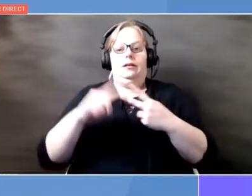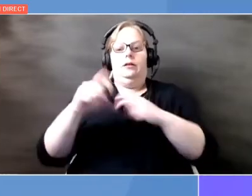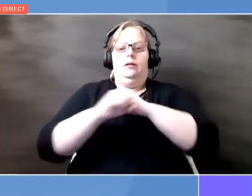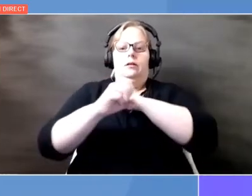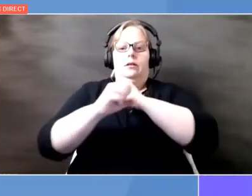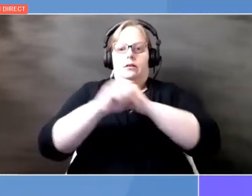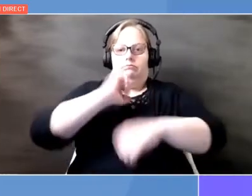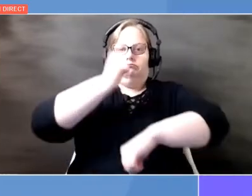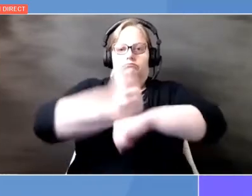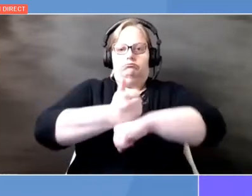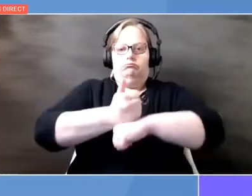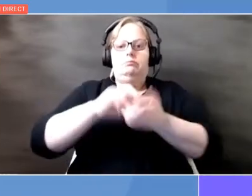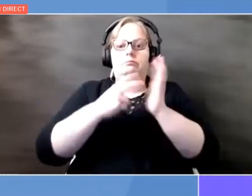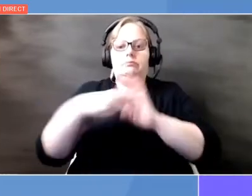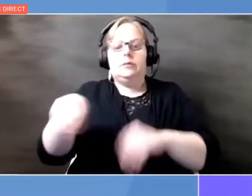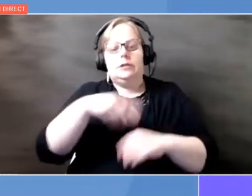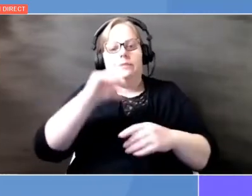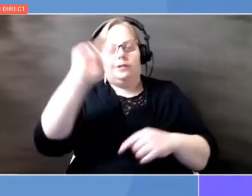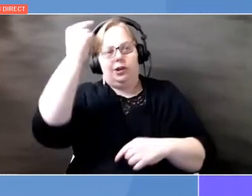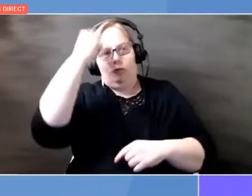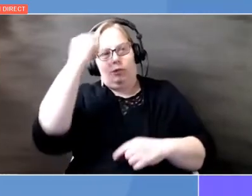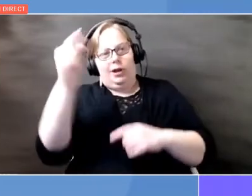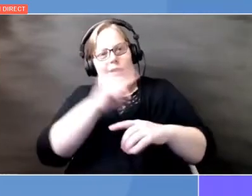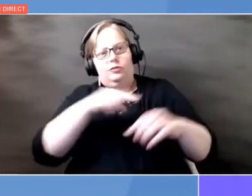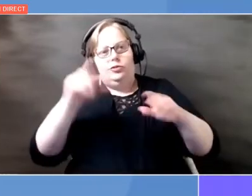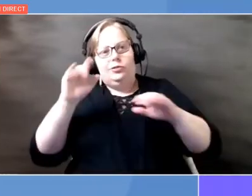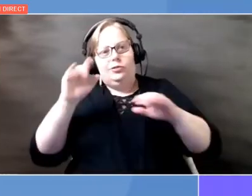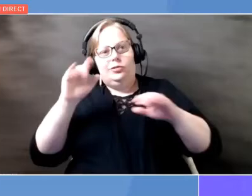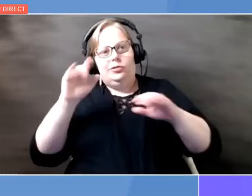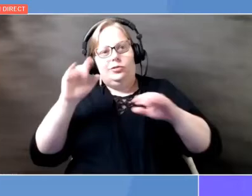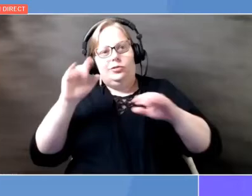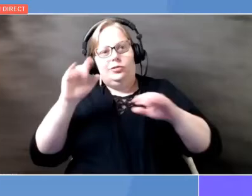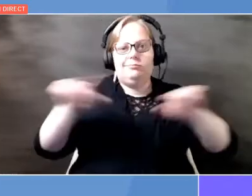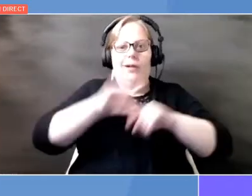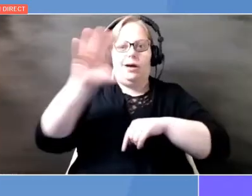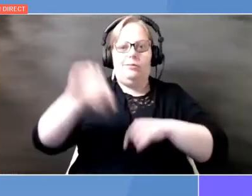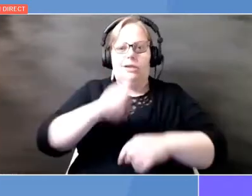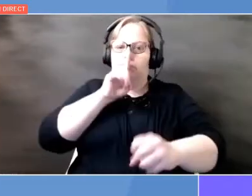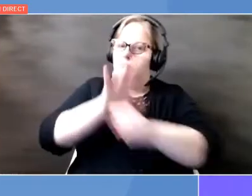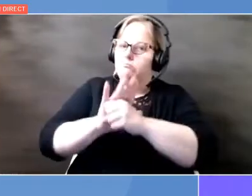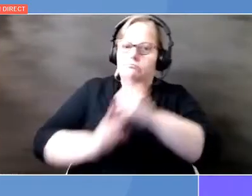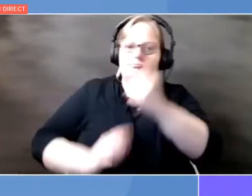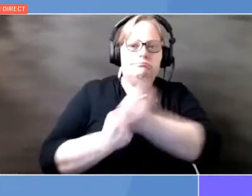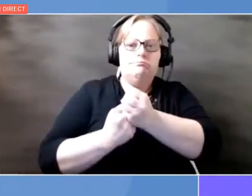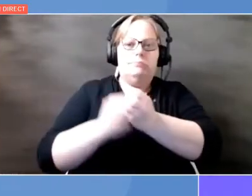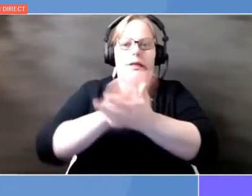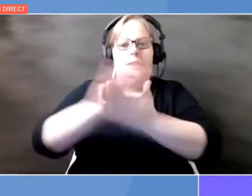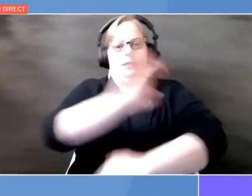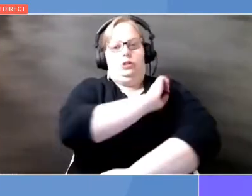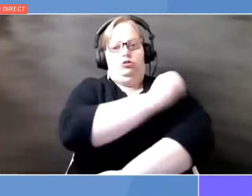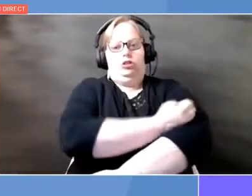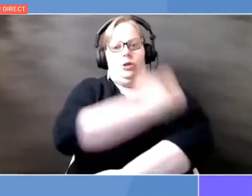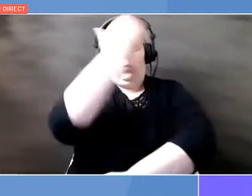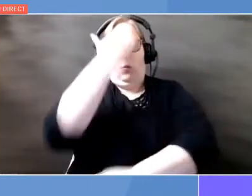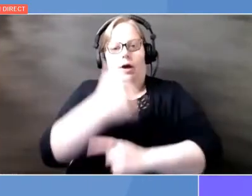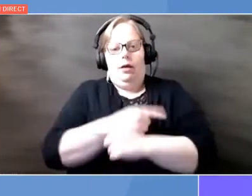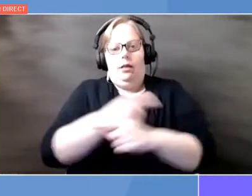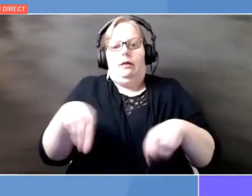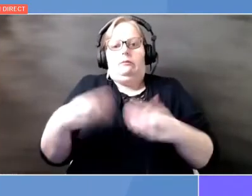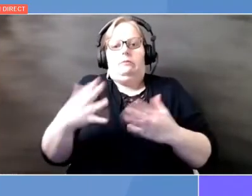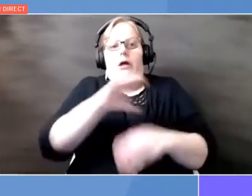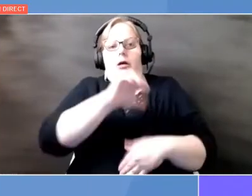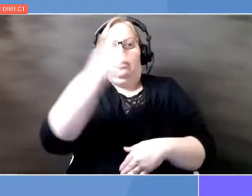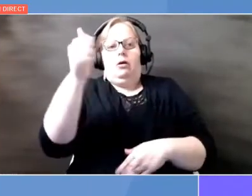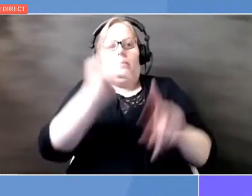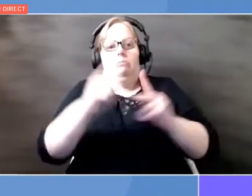policy signals and companies need to commit to procuring clean technologies so that they give suppliers confidence to invest and